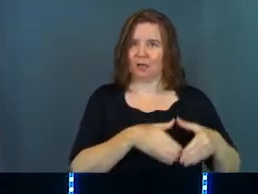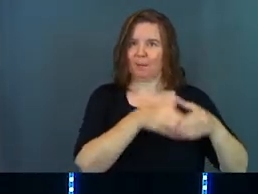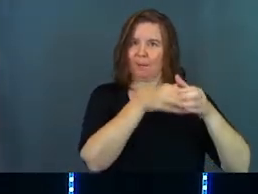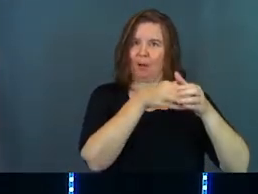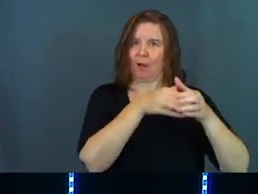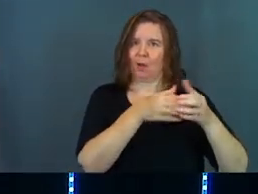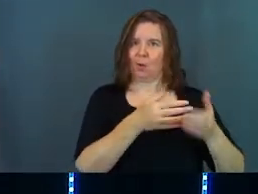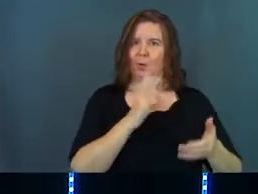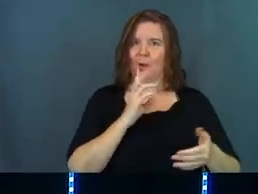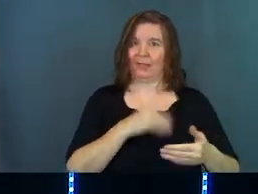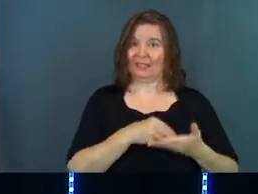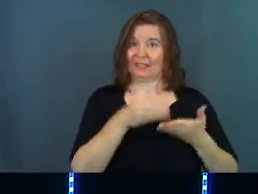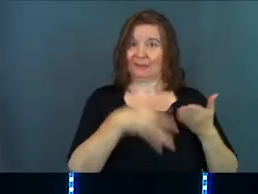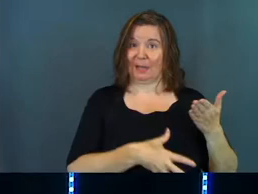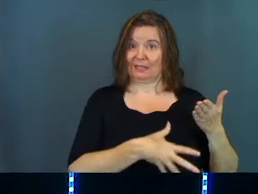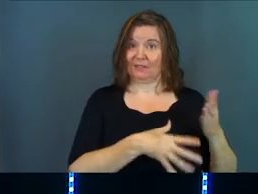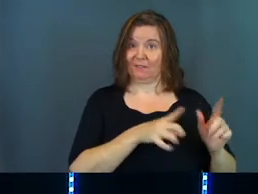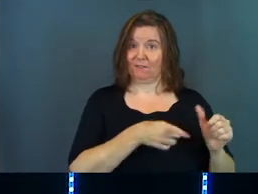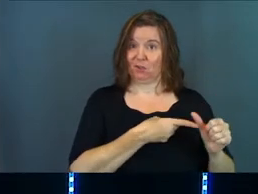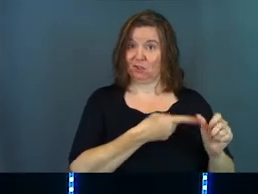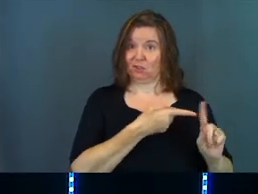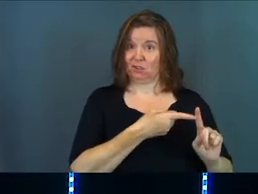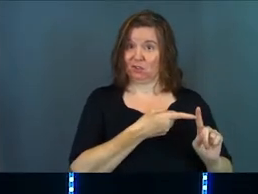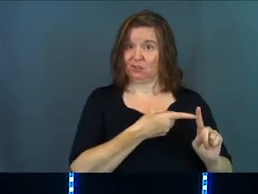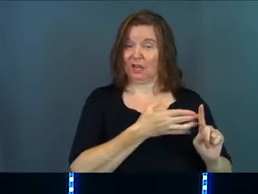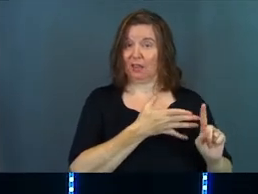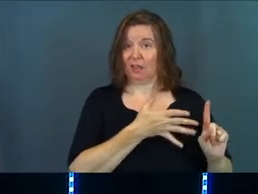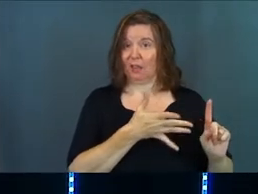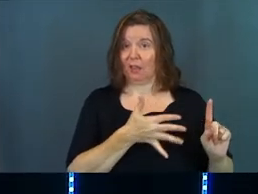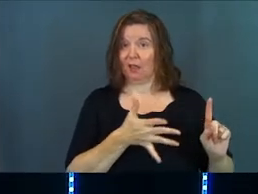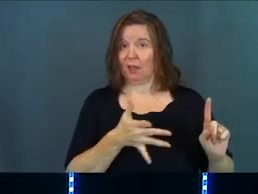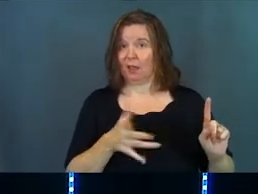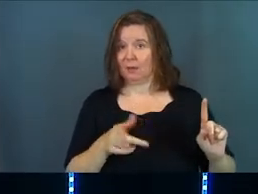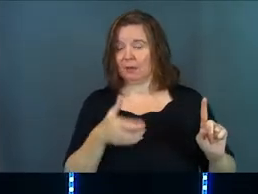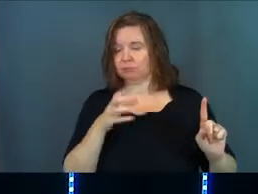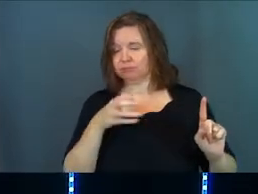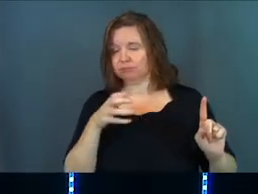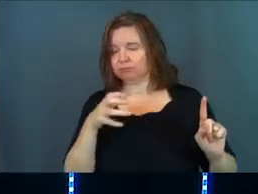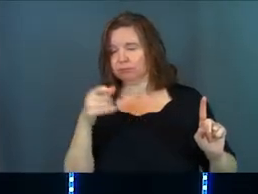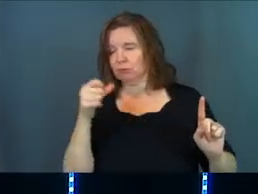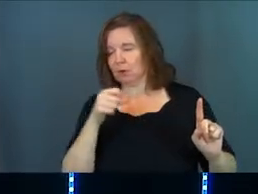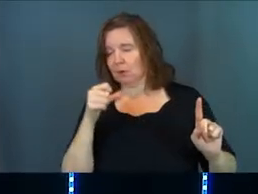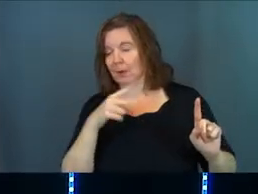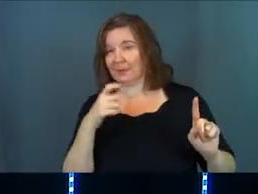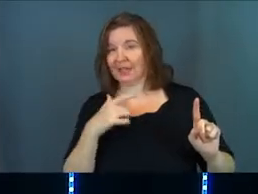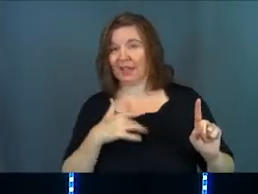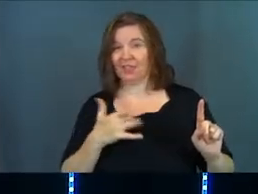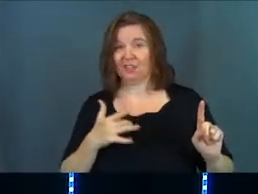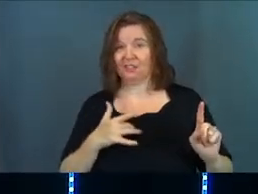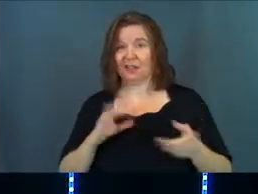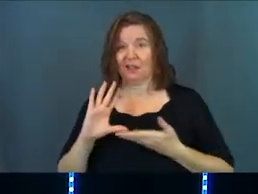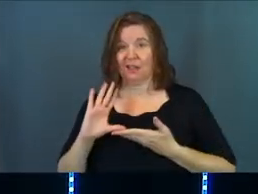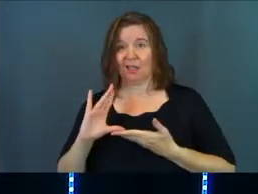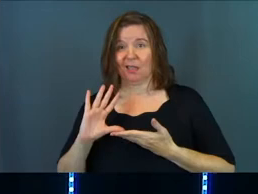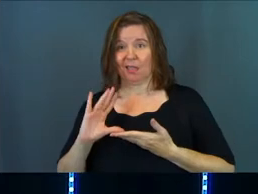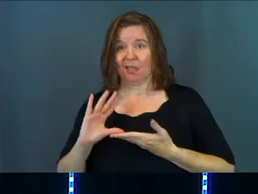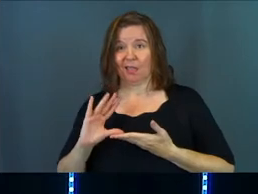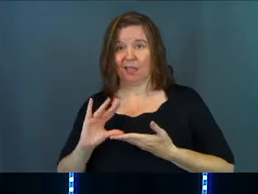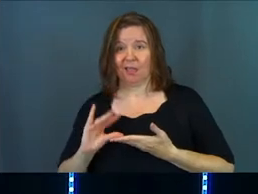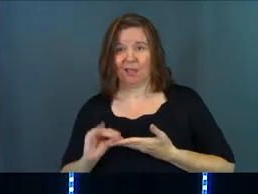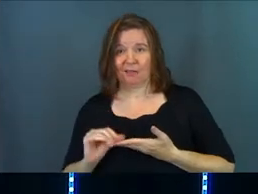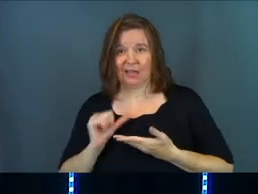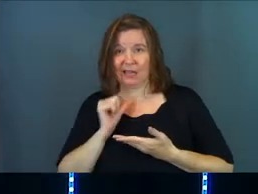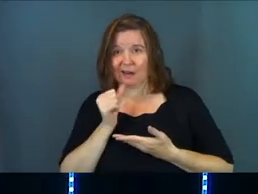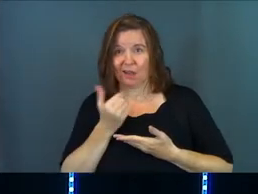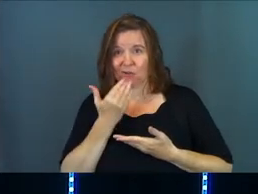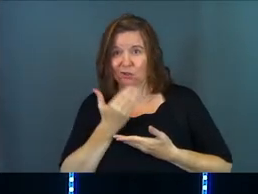wine stuff that's expensive per bottle. And then once people have had a lot to drink, because their senses get not so